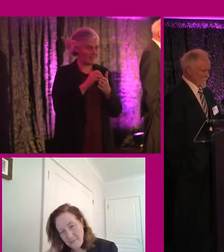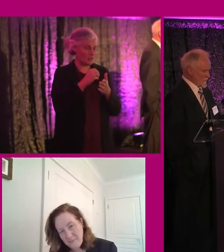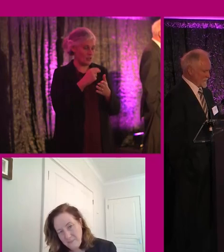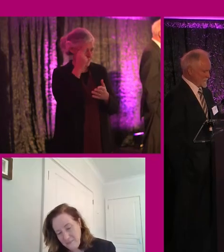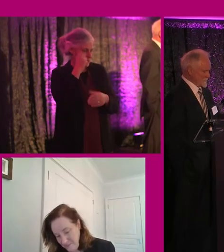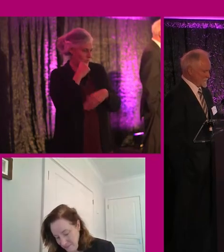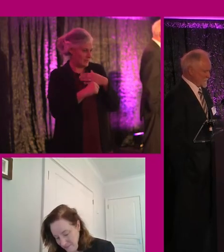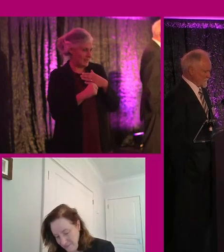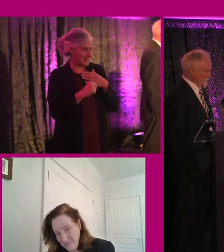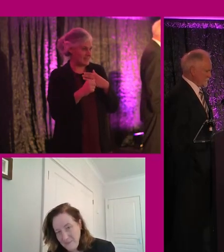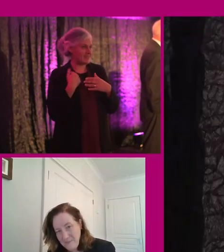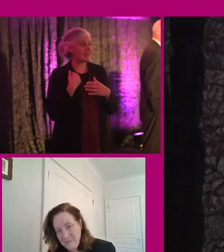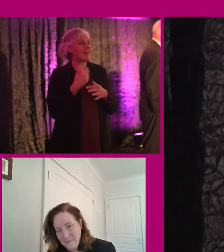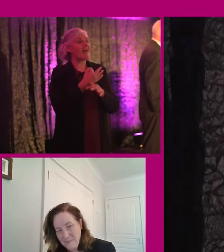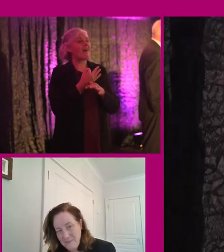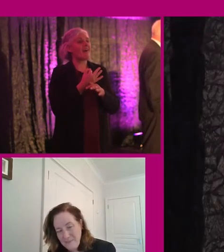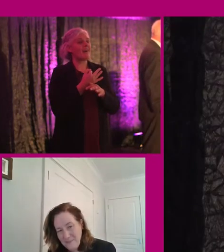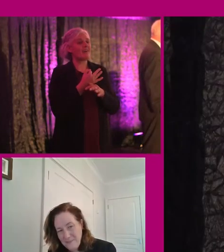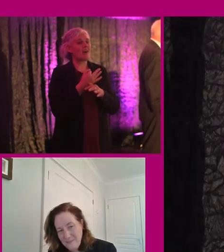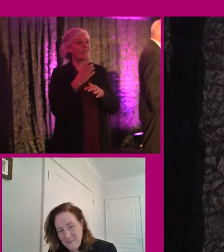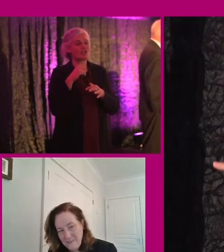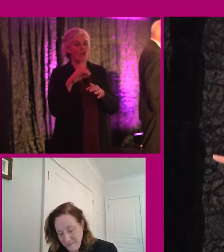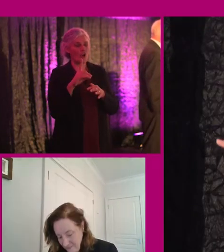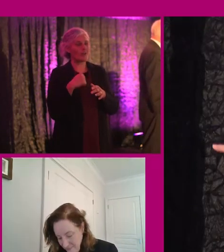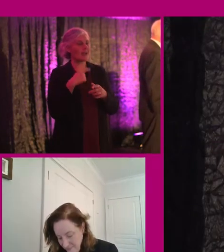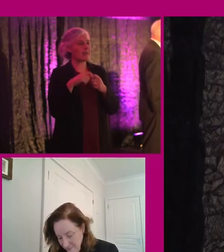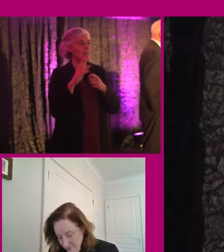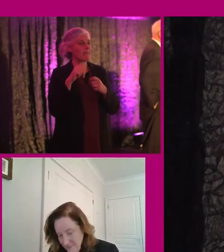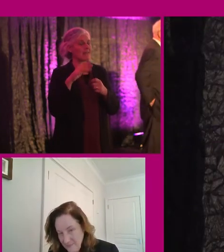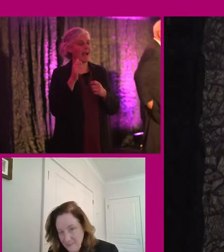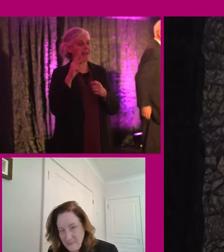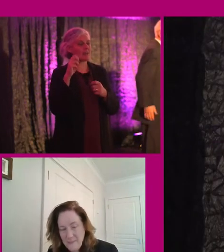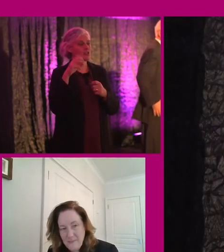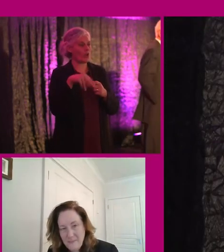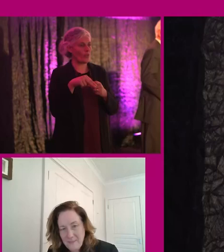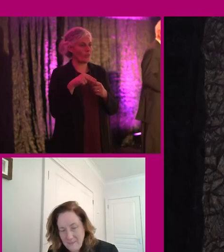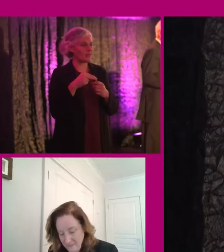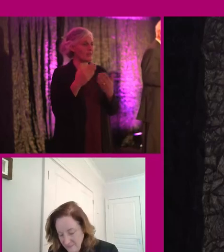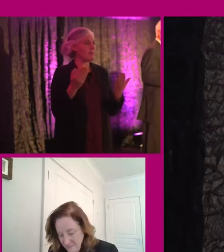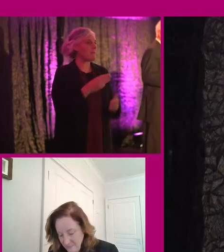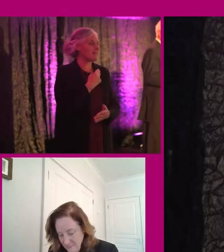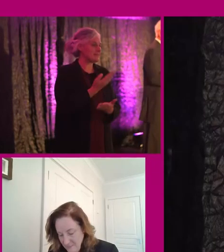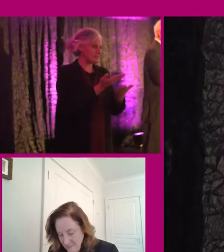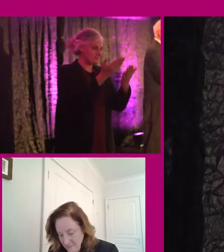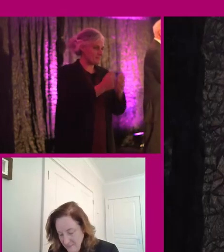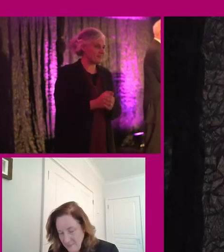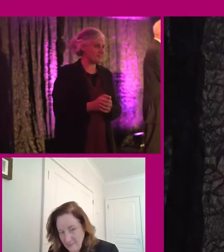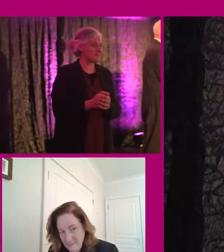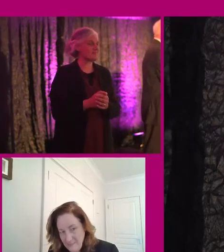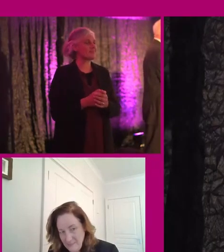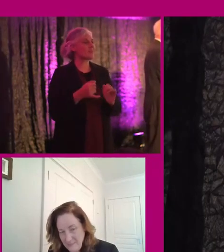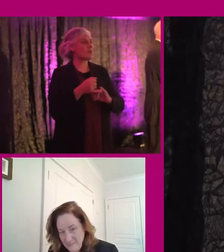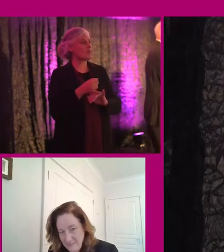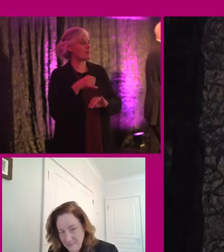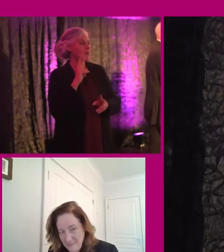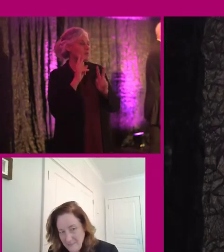It's out behind the coffee, Doc and Ben Adamson. Hand up, Ben. Make yourself recognisable there. He's our lead reviewer. He'll be